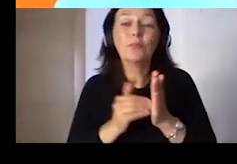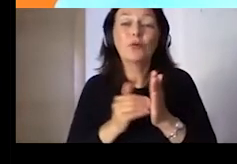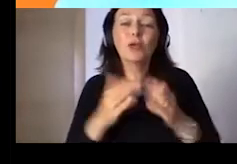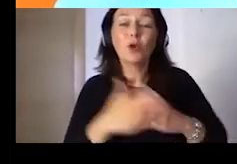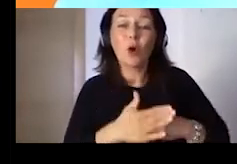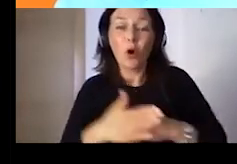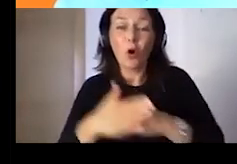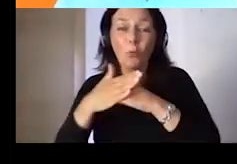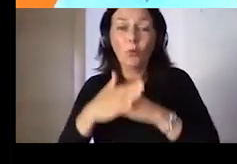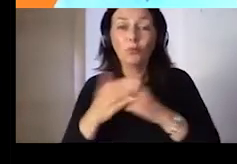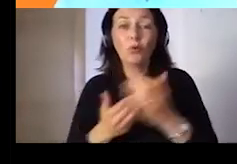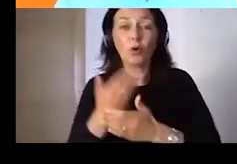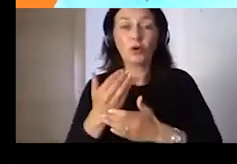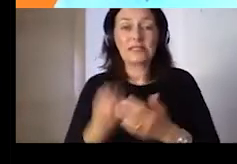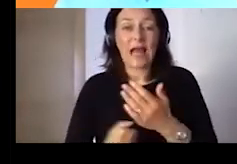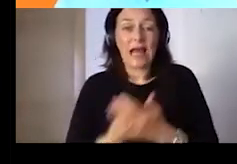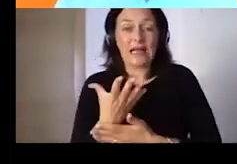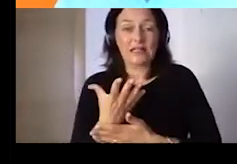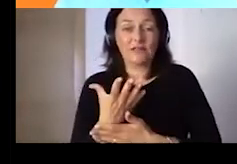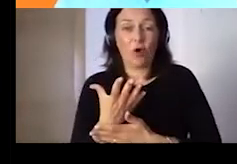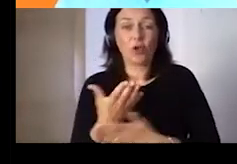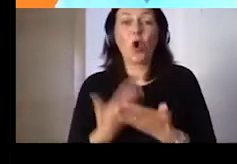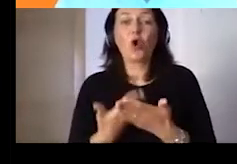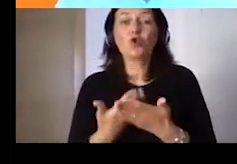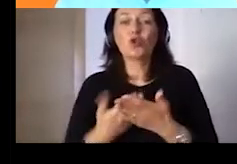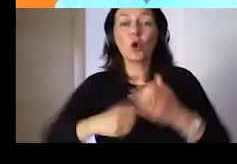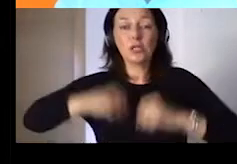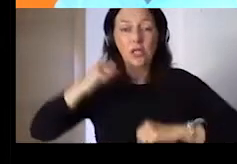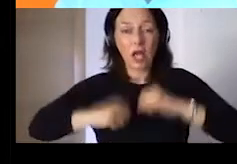This is what we do with OLDigital.